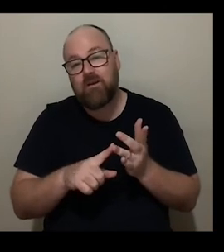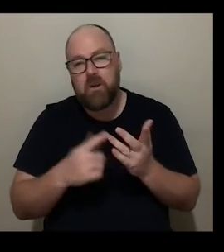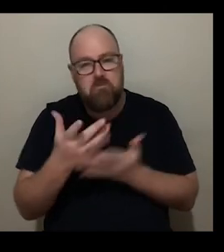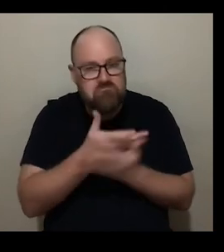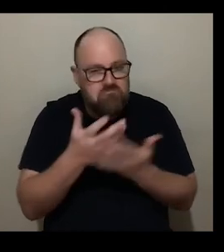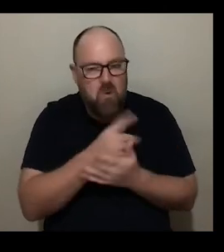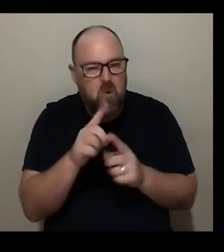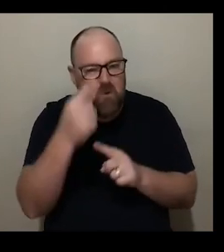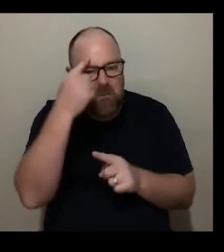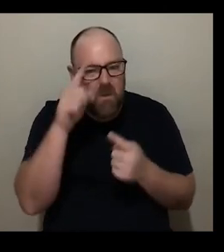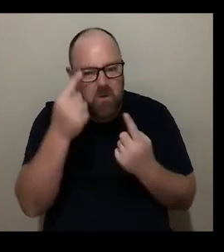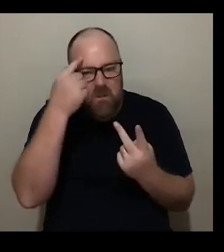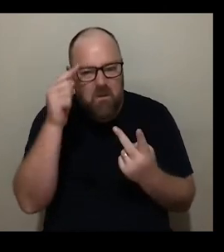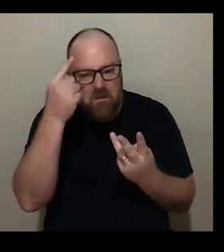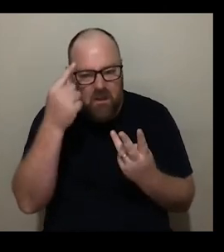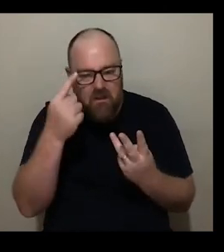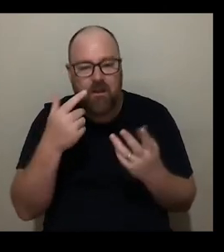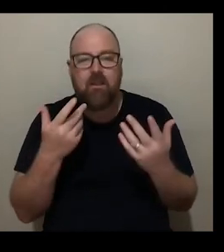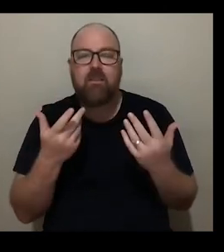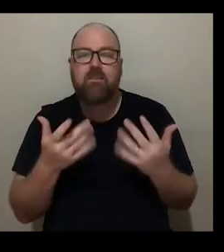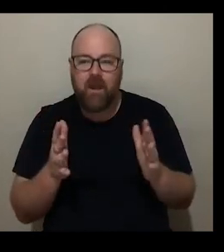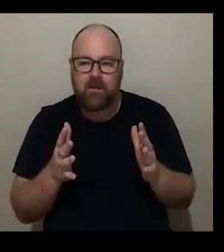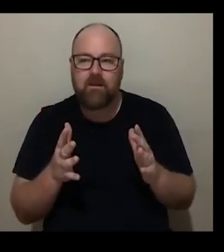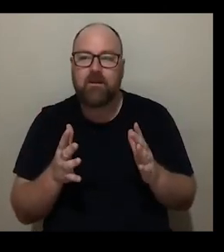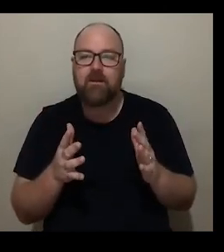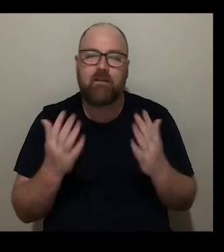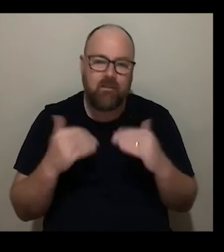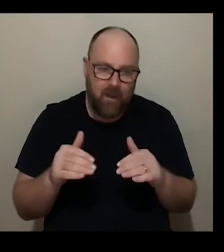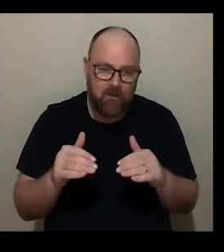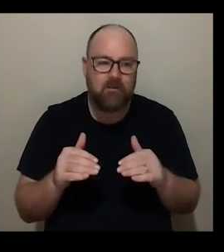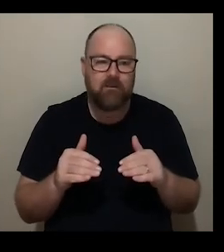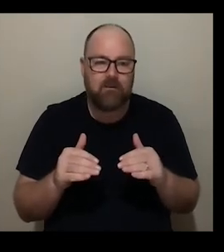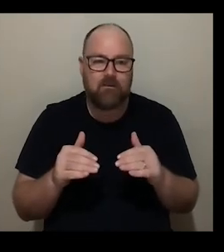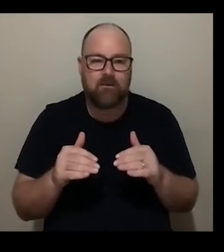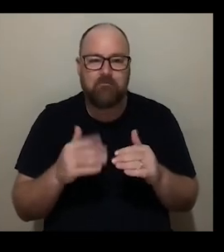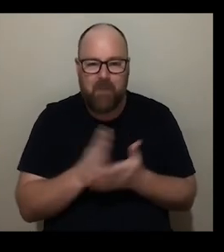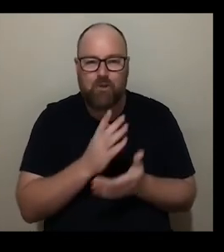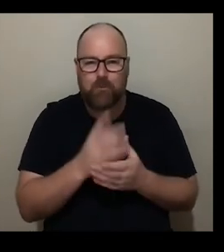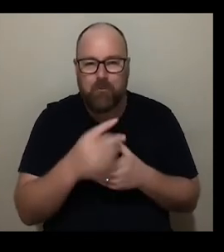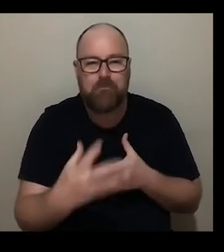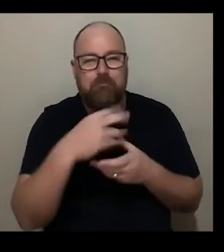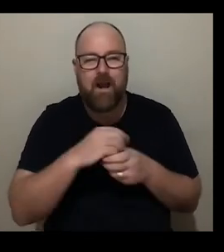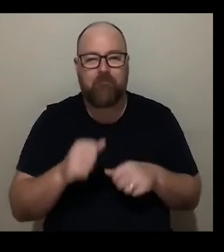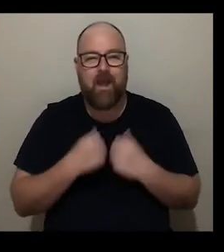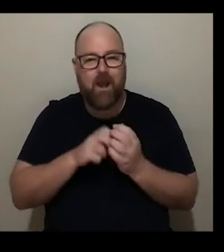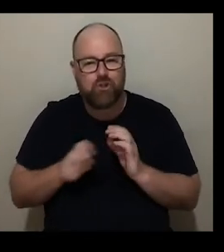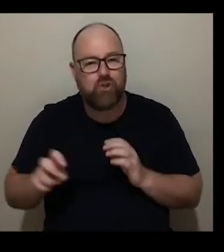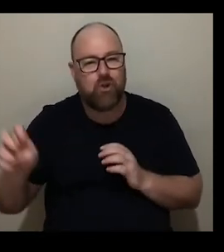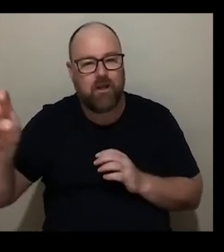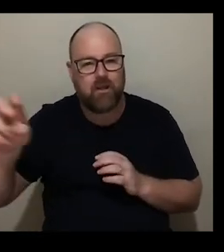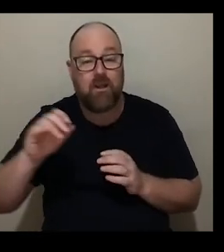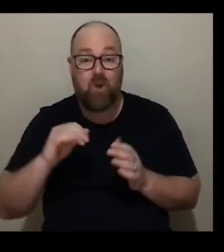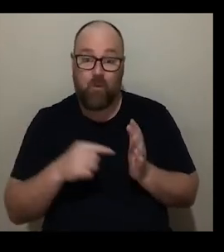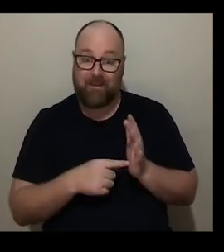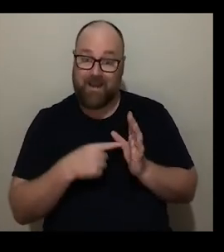and then some personal care around getting people to their onward journey so an event at tate is